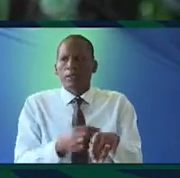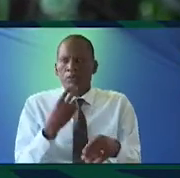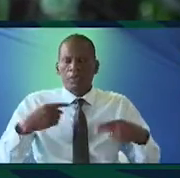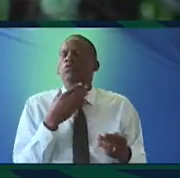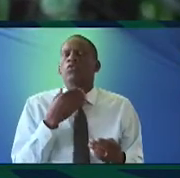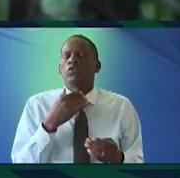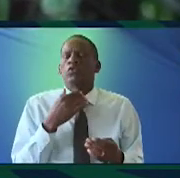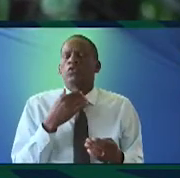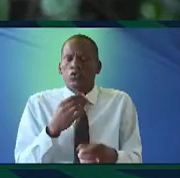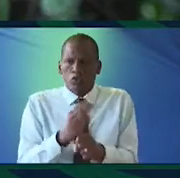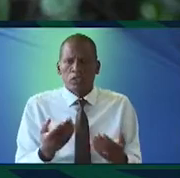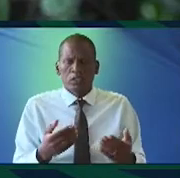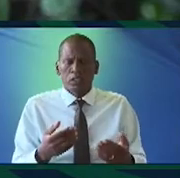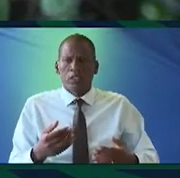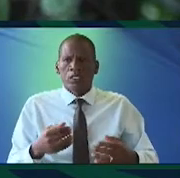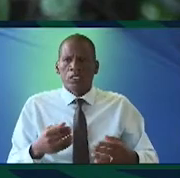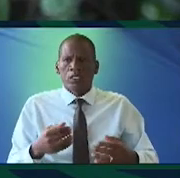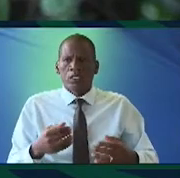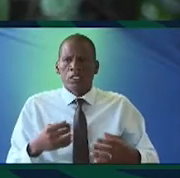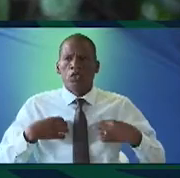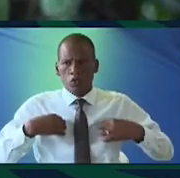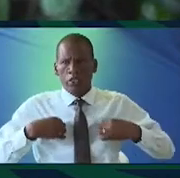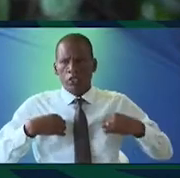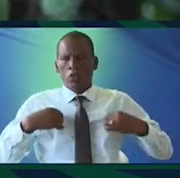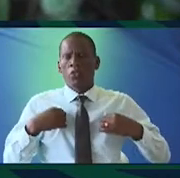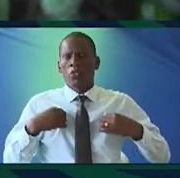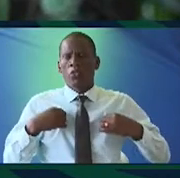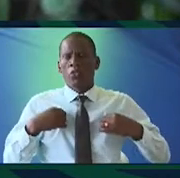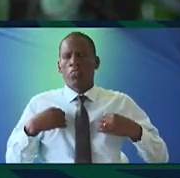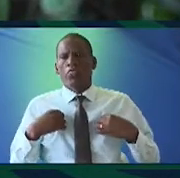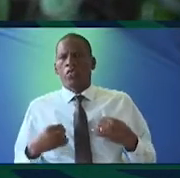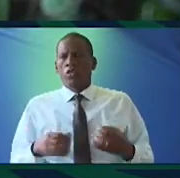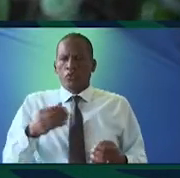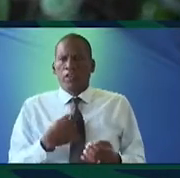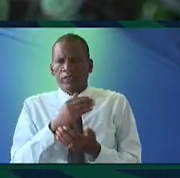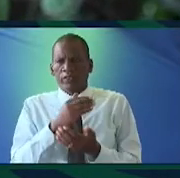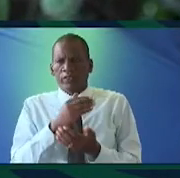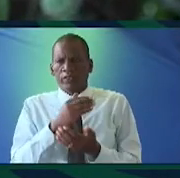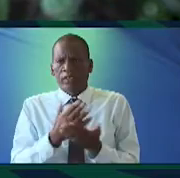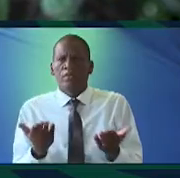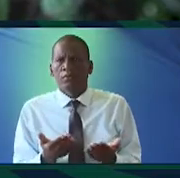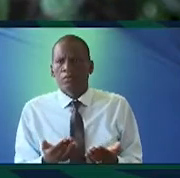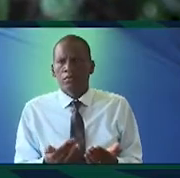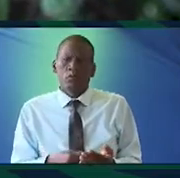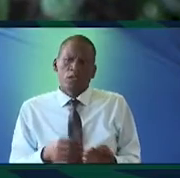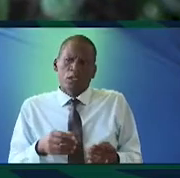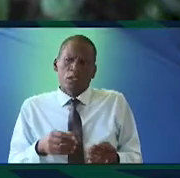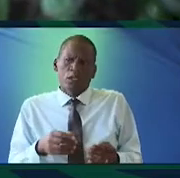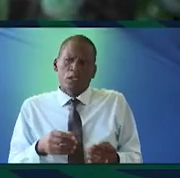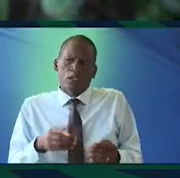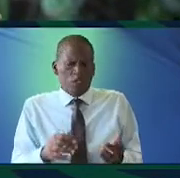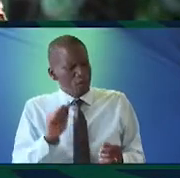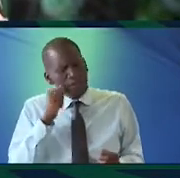we see people who like to put effort in dressing up, there's always some very kind of like odd remarks. Like, you're